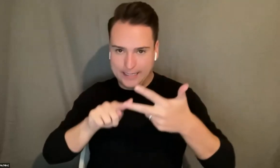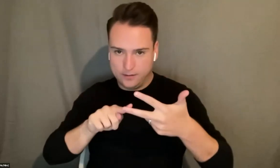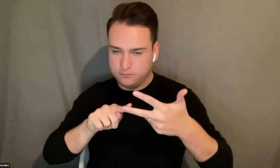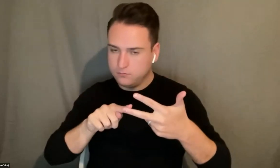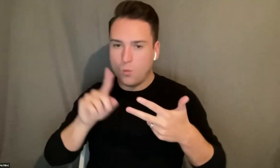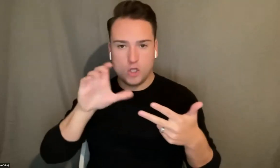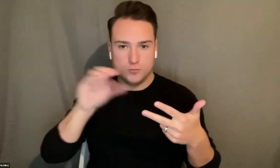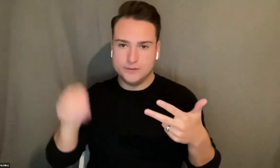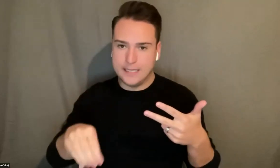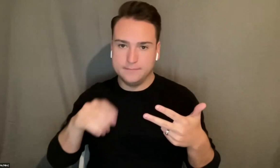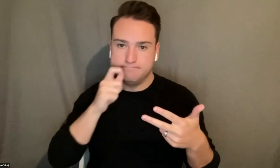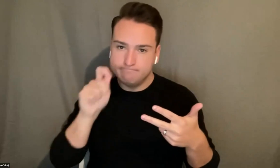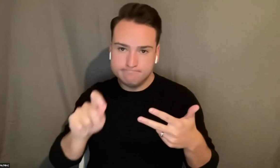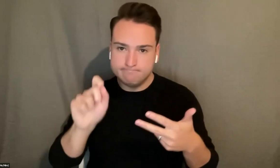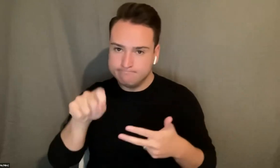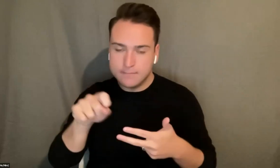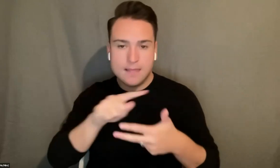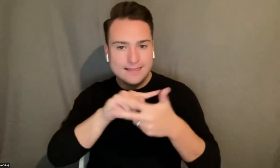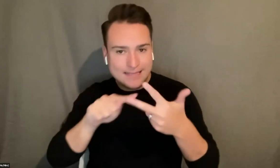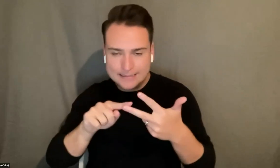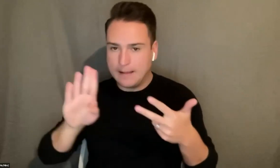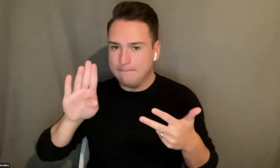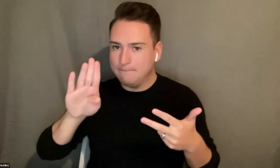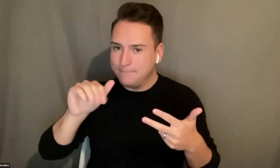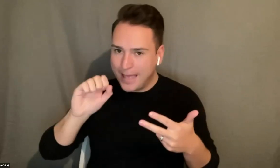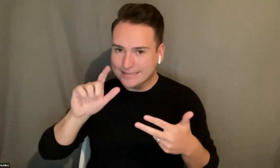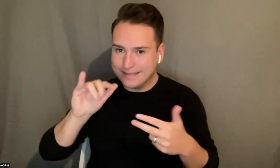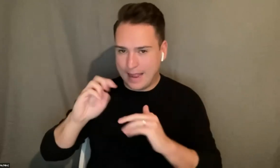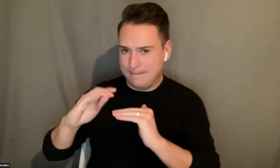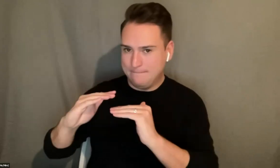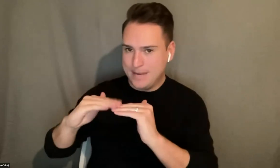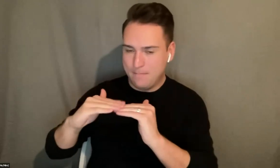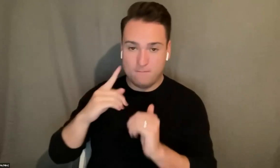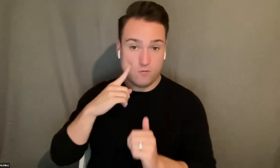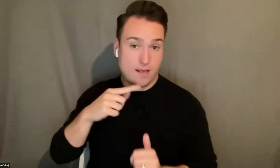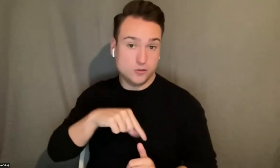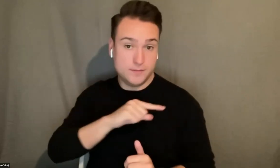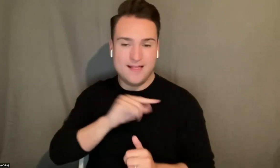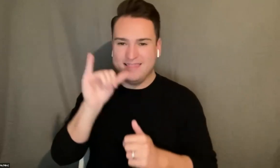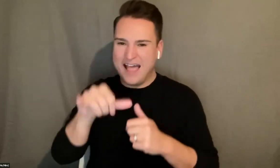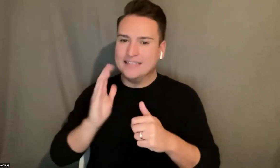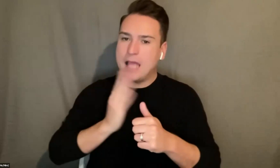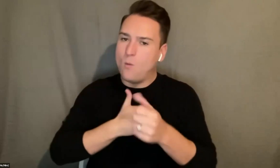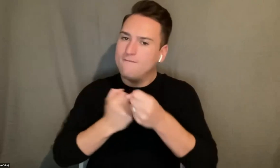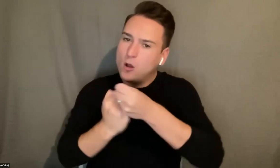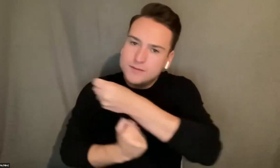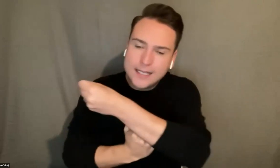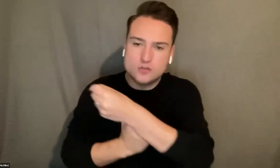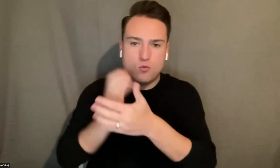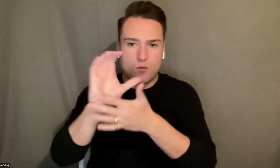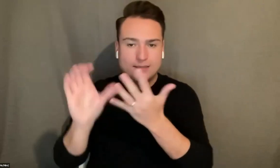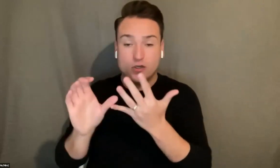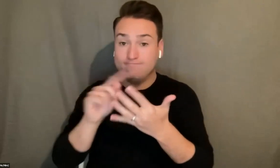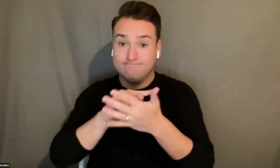hundred percent they are the baseline of eligibility they are the foundational criteria they are the core non